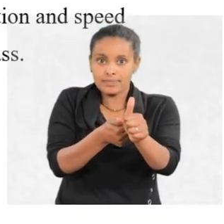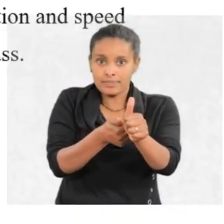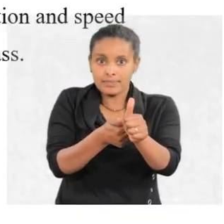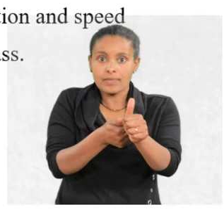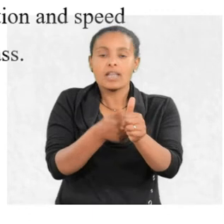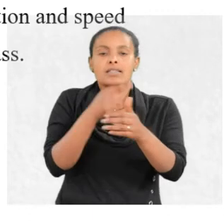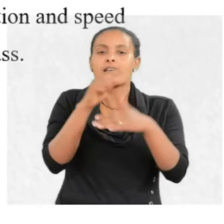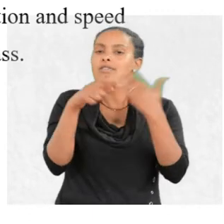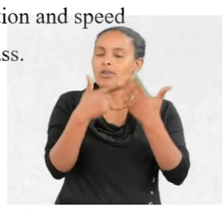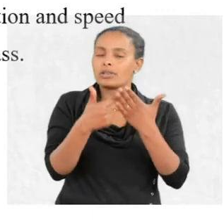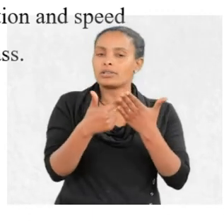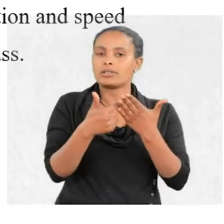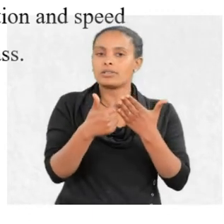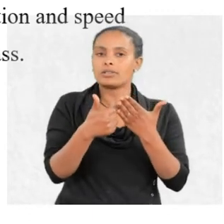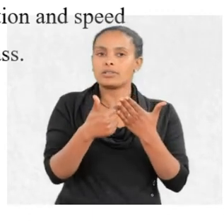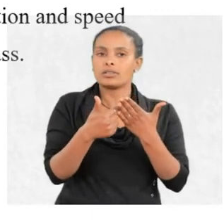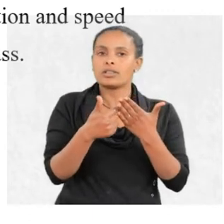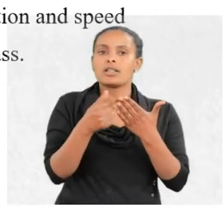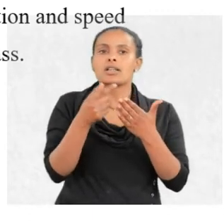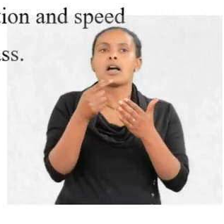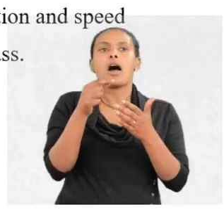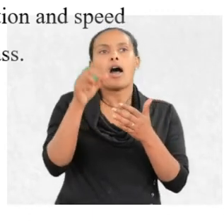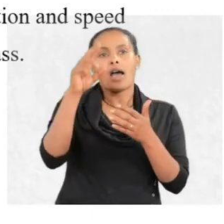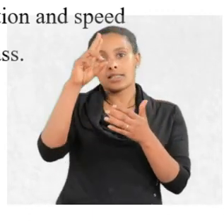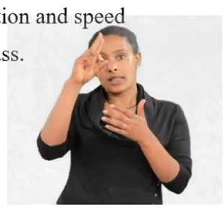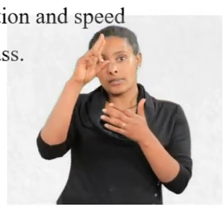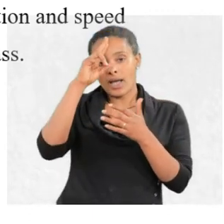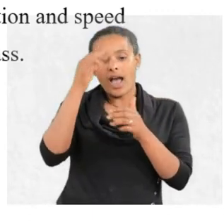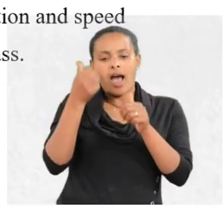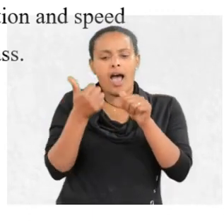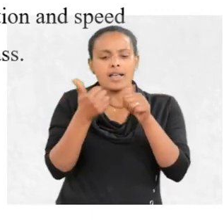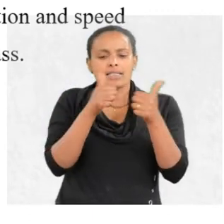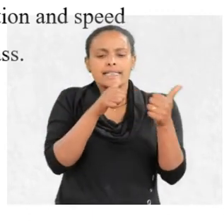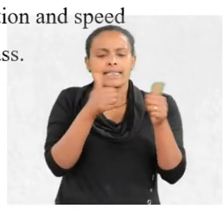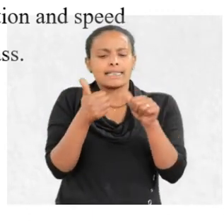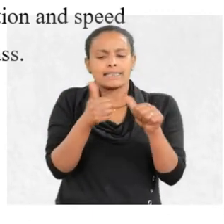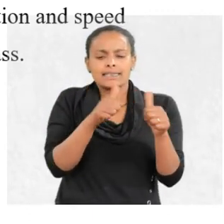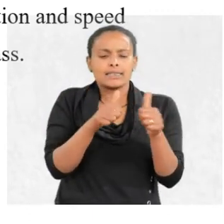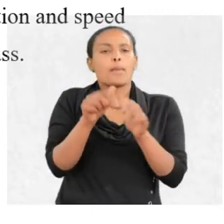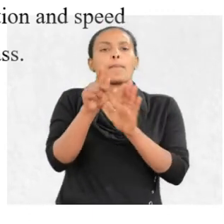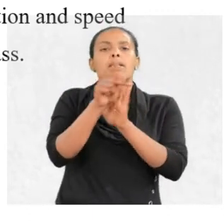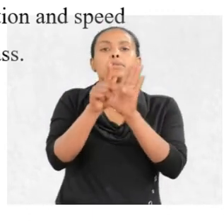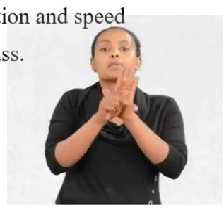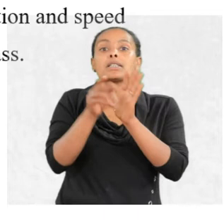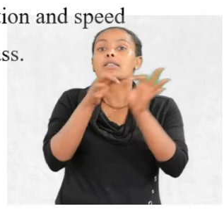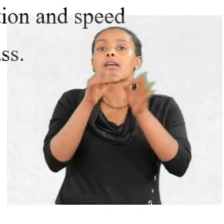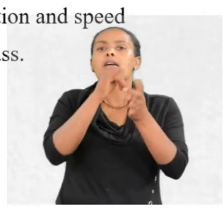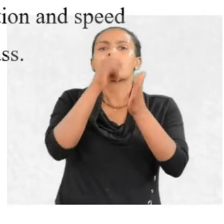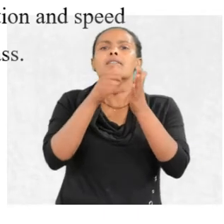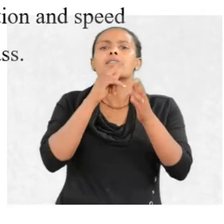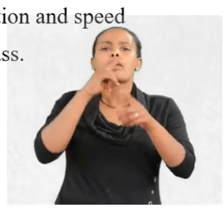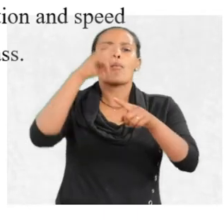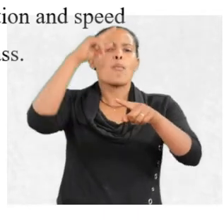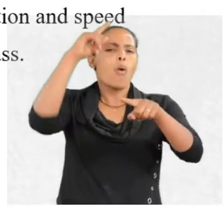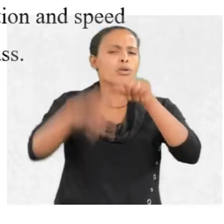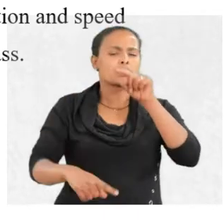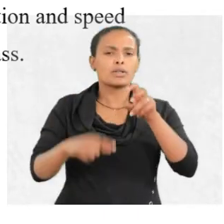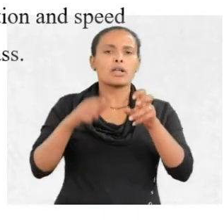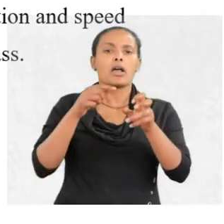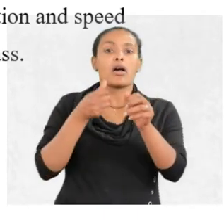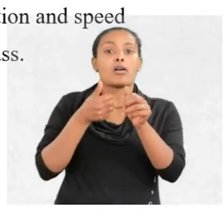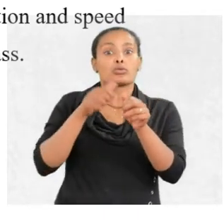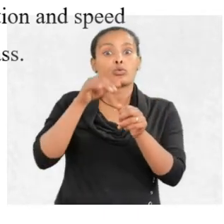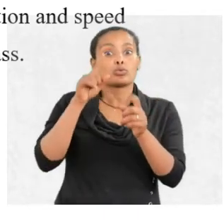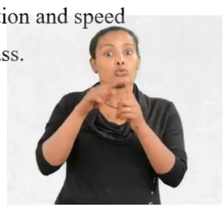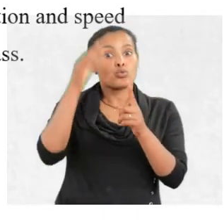Therefore, the Heisenberg's uncertainty principle. Therefore, that it is impossible to know simultaneously